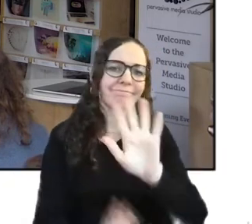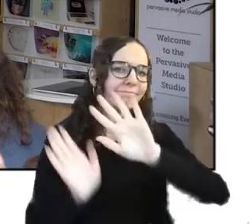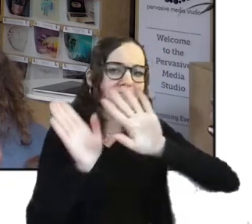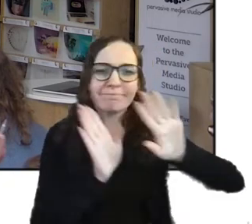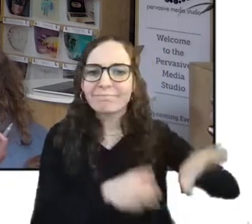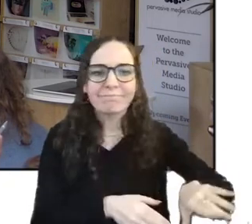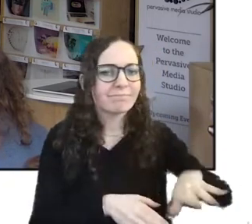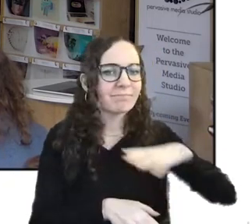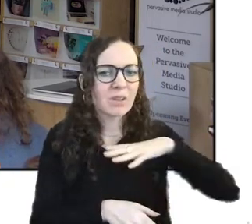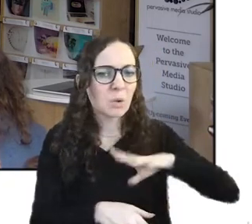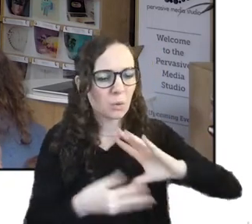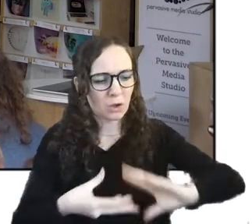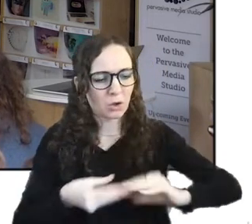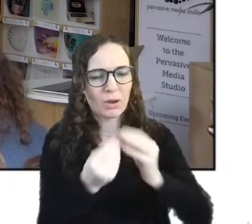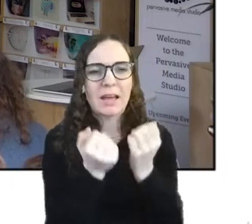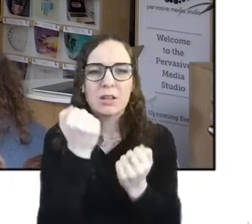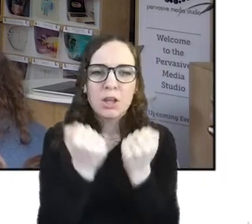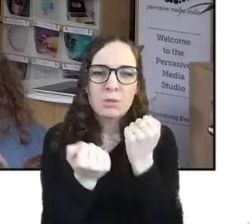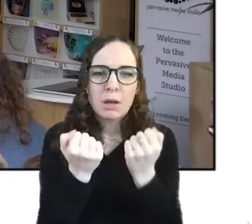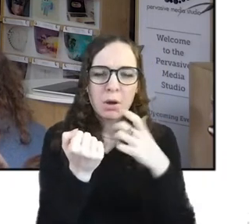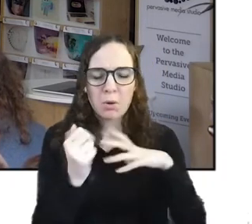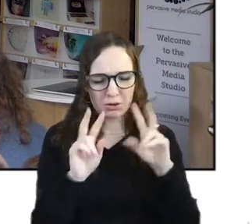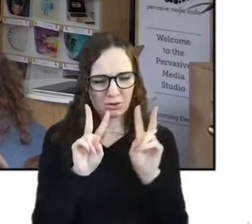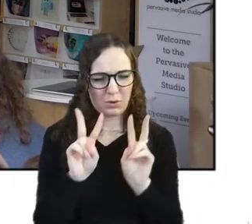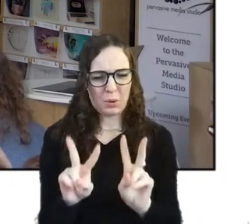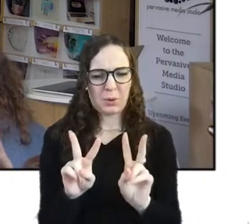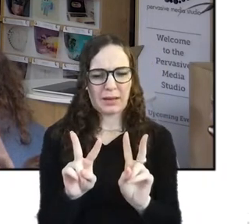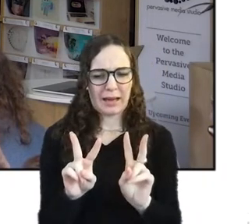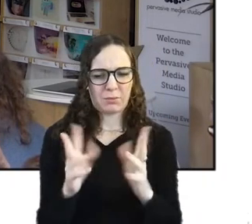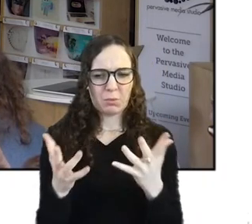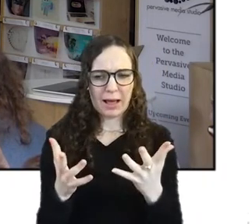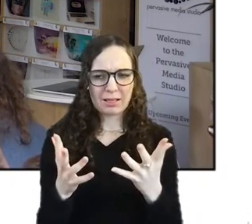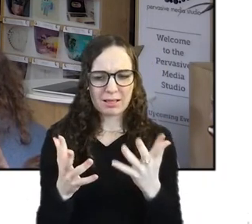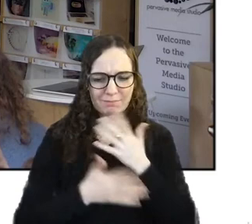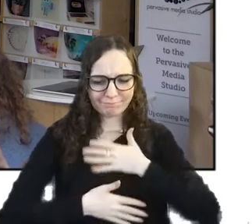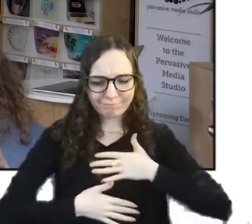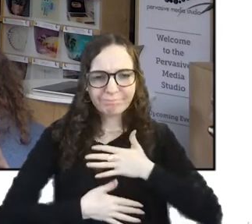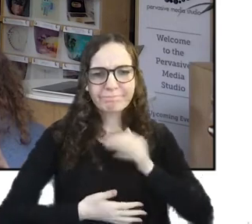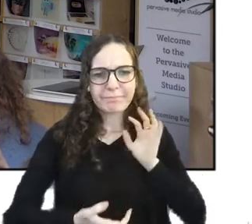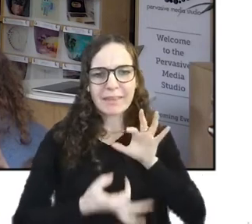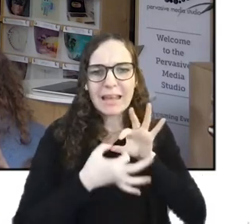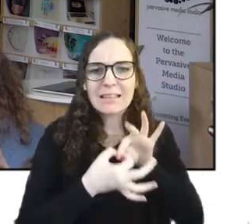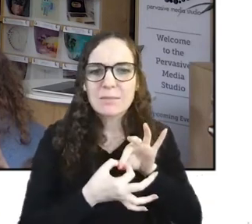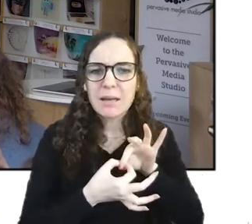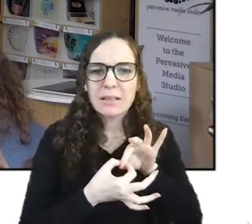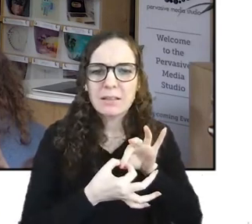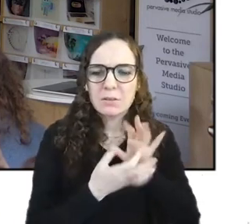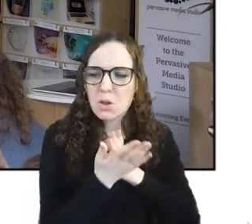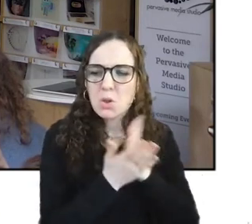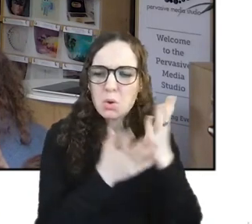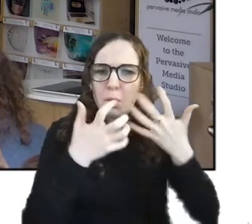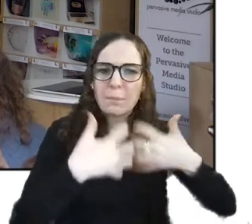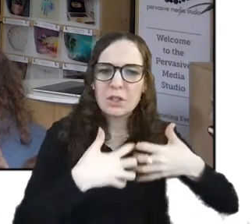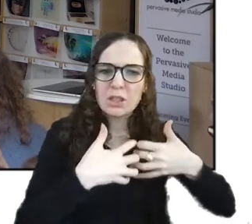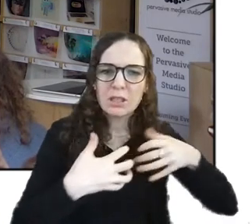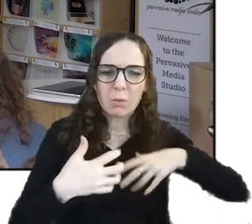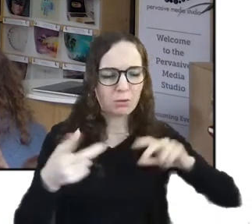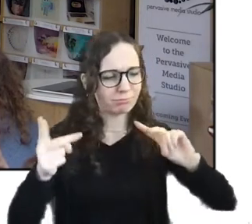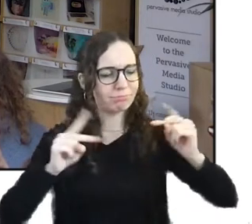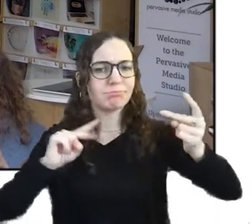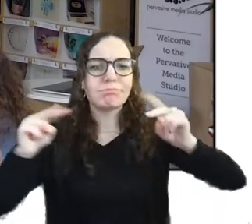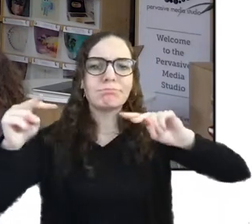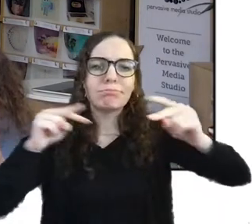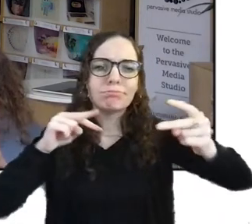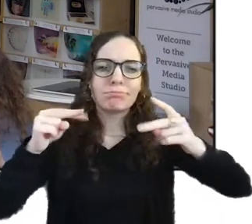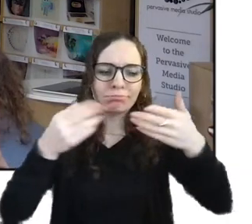where these textured intimate spaces meet the digital machines and also bring to light different perspectives on it to open up